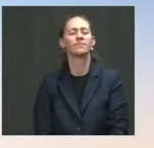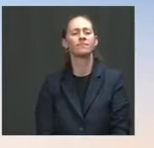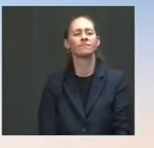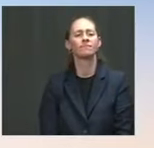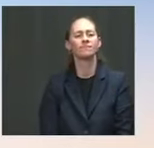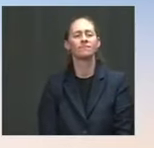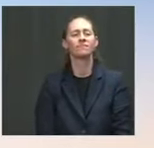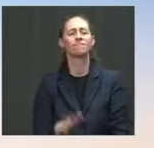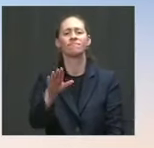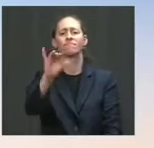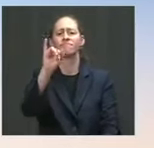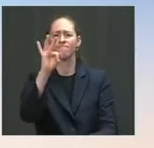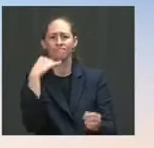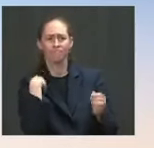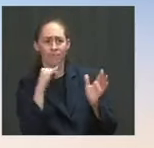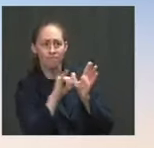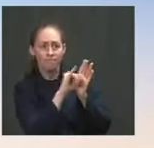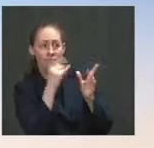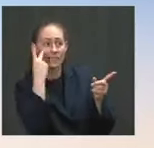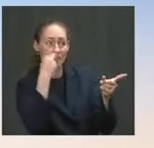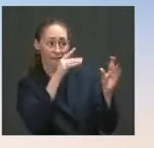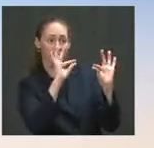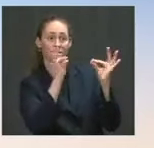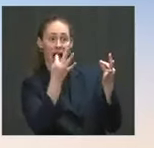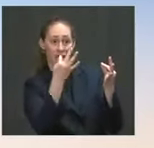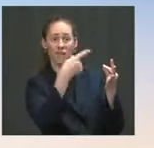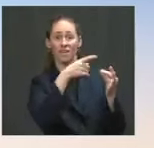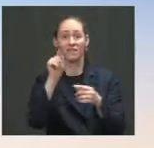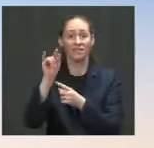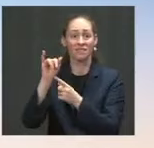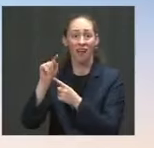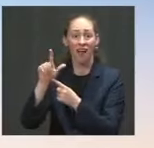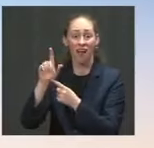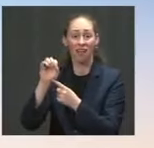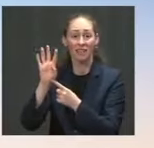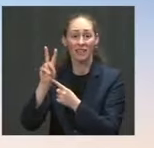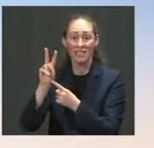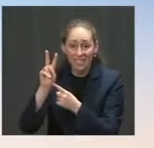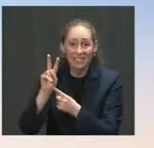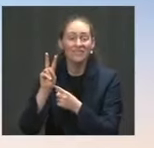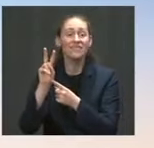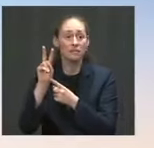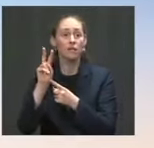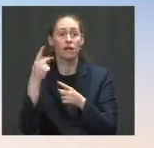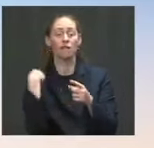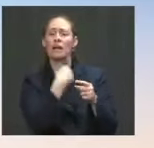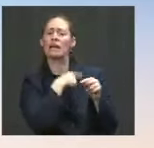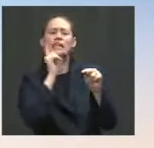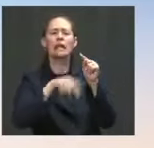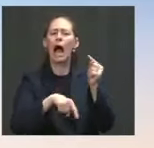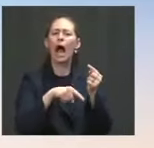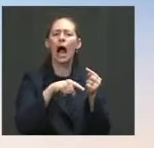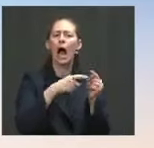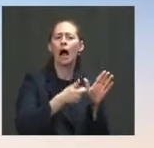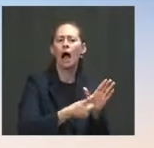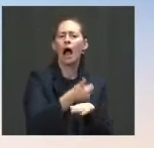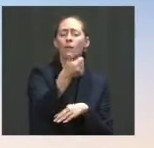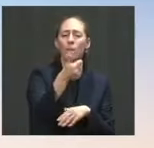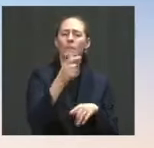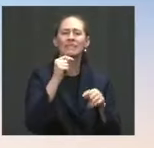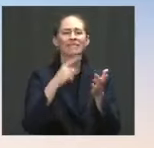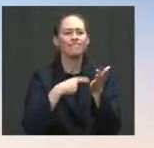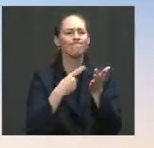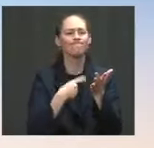under Title 42 when possible. However, under a variety of reasons, that is not always possible. And that's why expedited removal comes